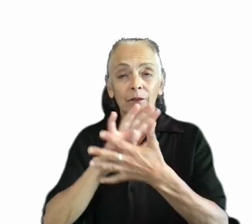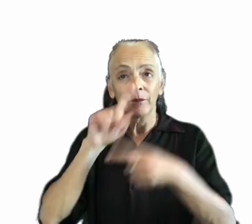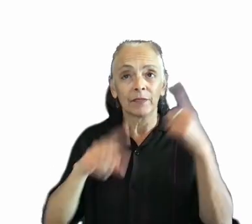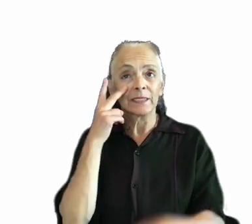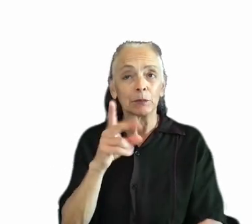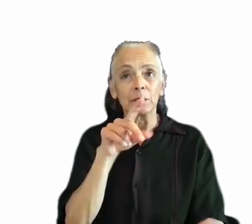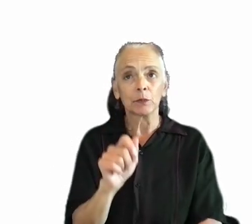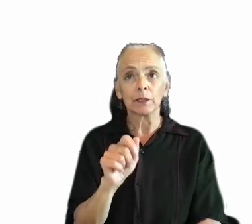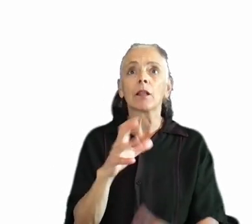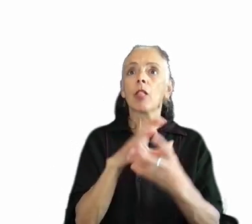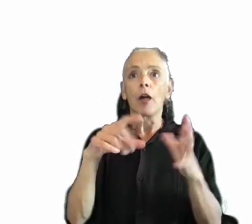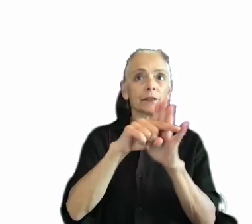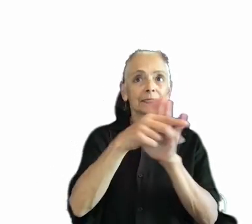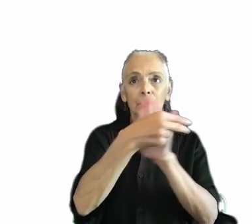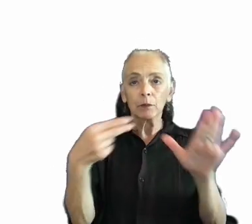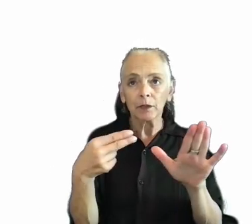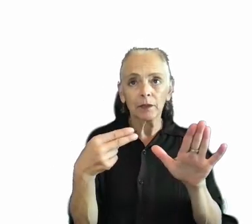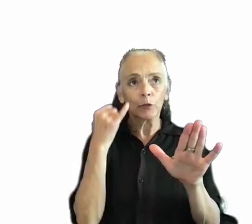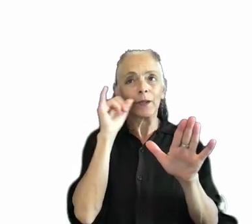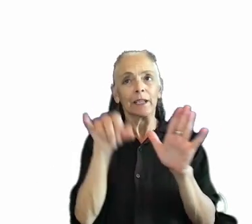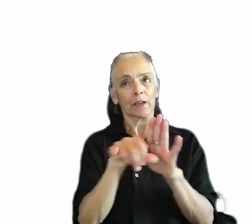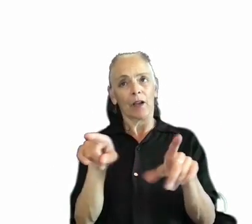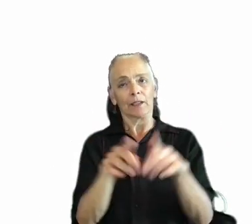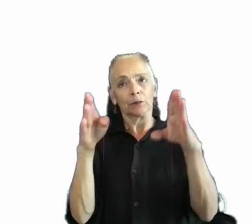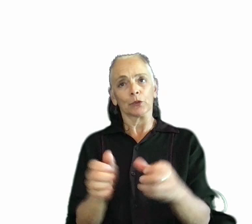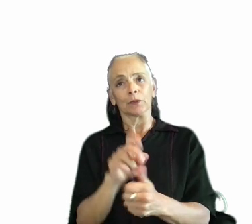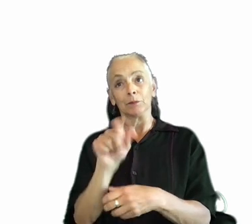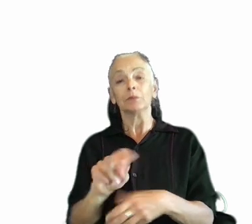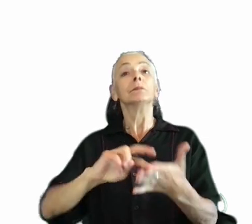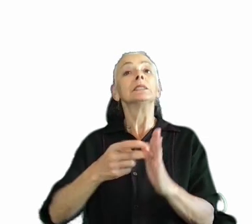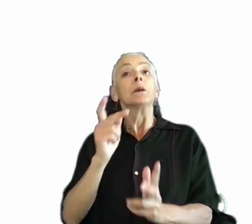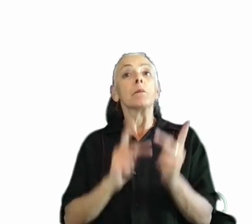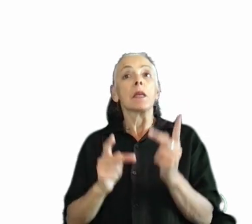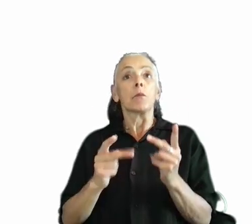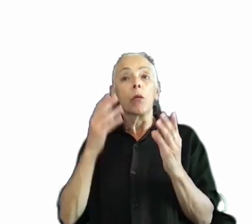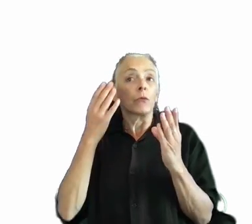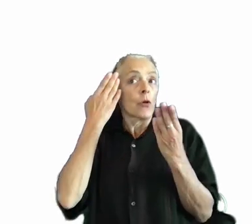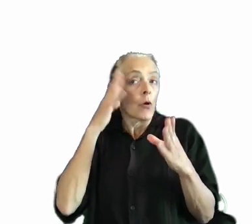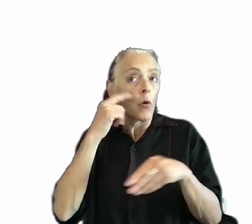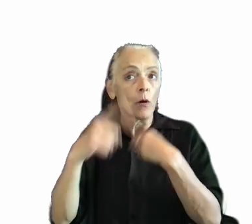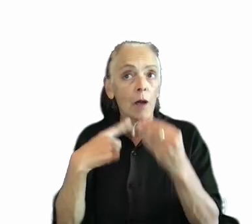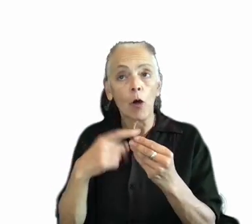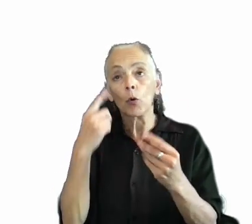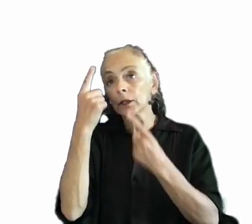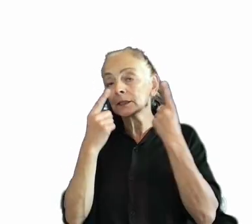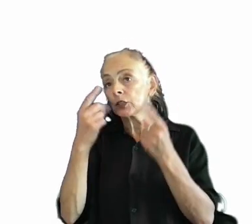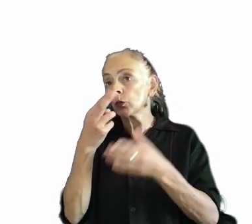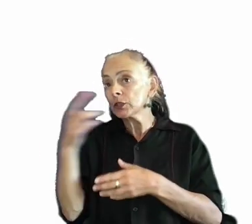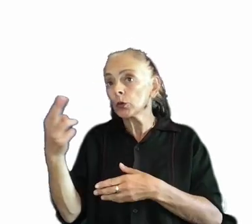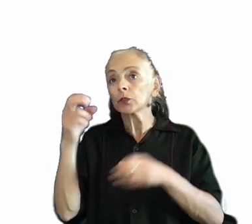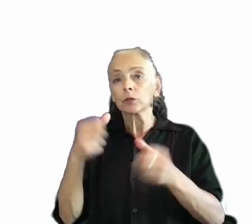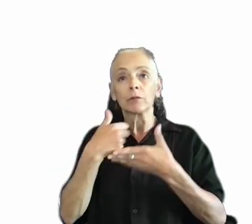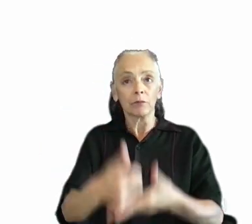as a person with a disability, and unfortunately that stigma means that people may not learn about or even consider resources that could greatly improve their